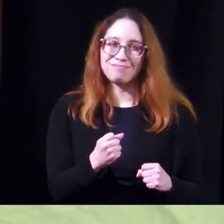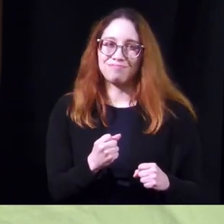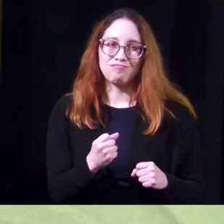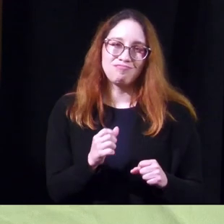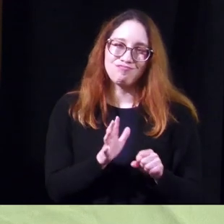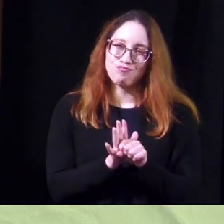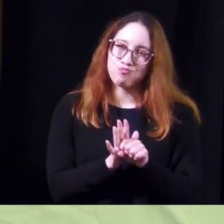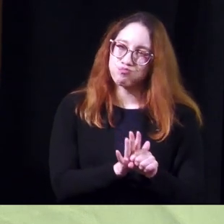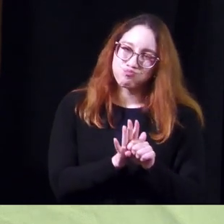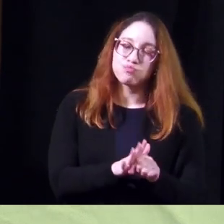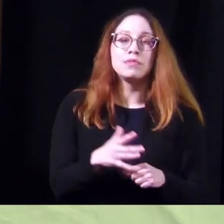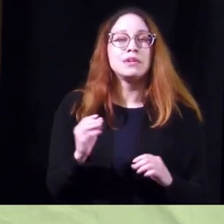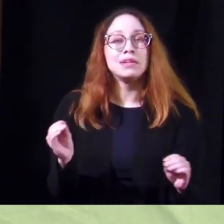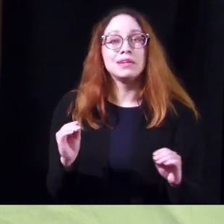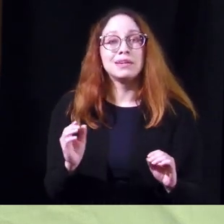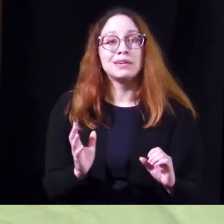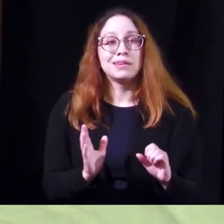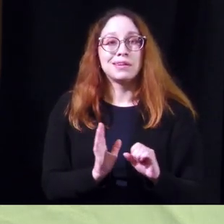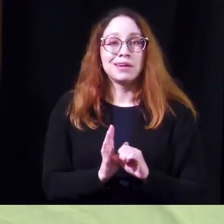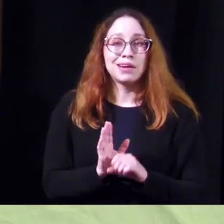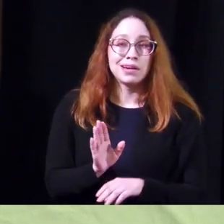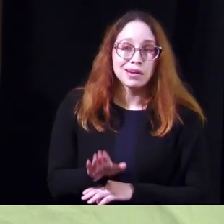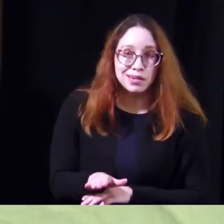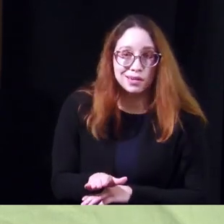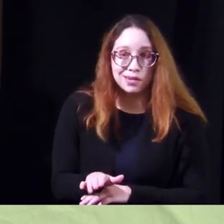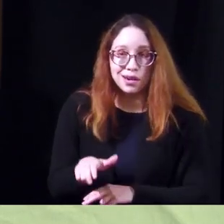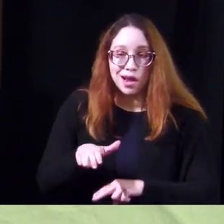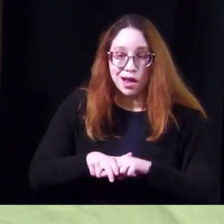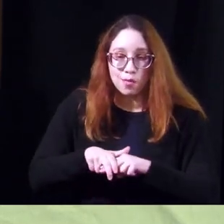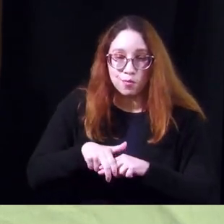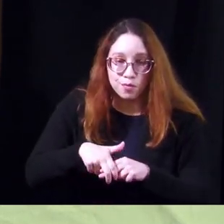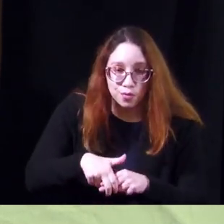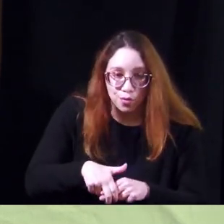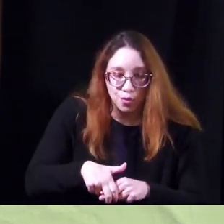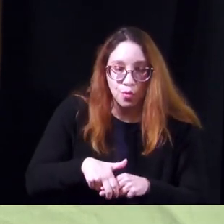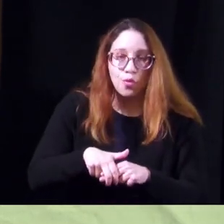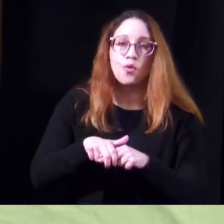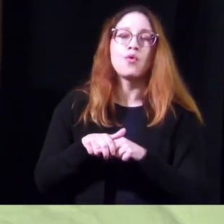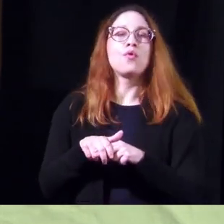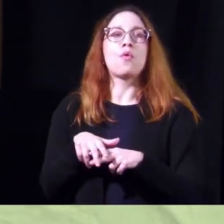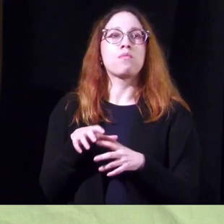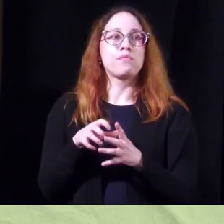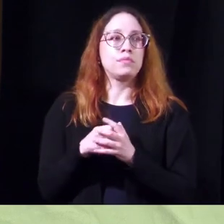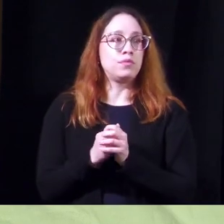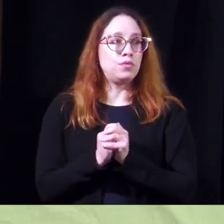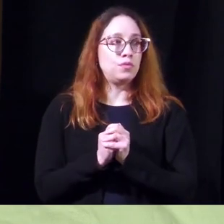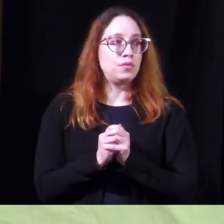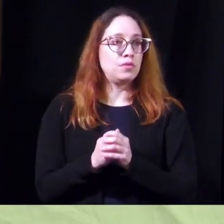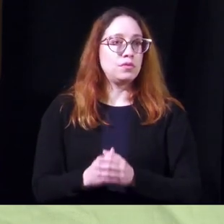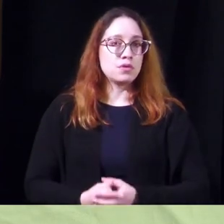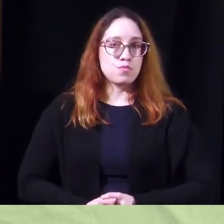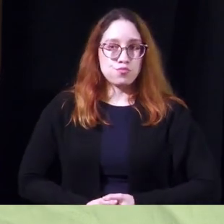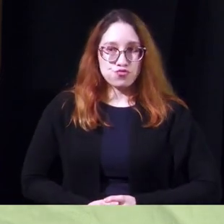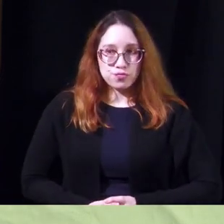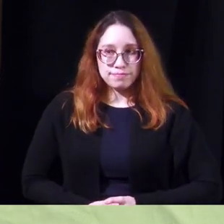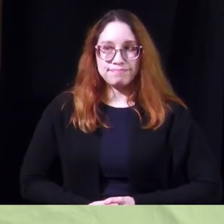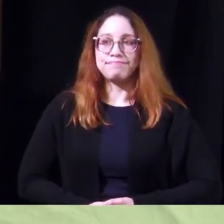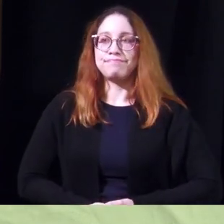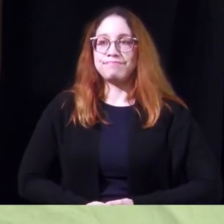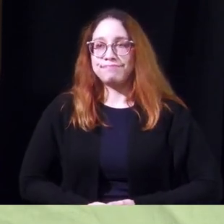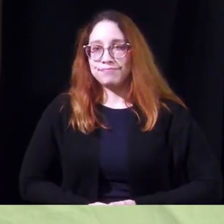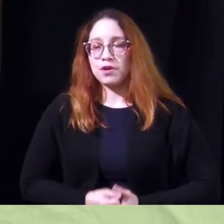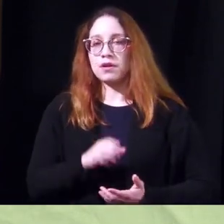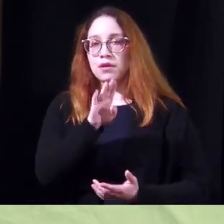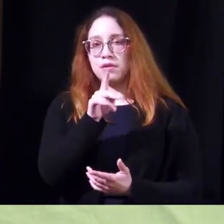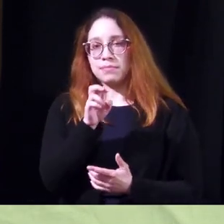push so they either lean forward on the toilet or they create a knot with their hands and they push in and push on